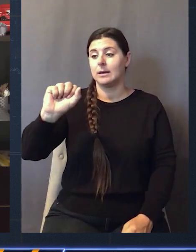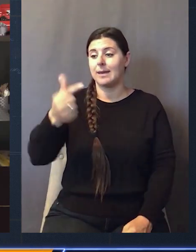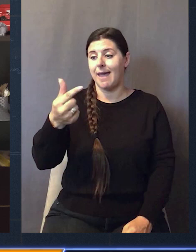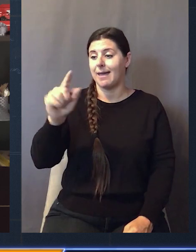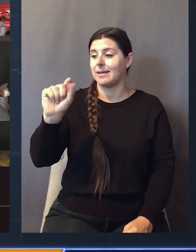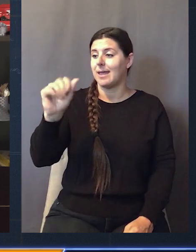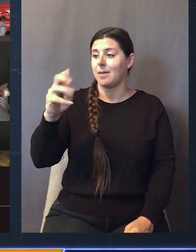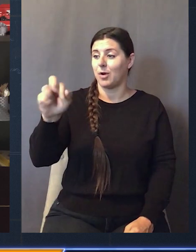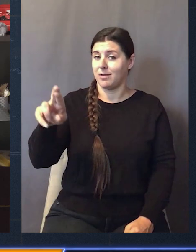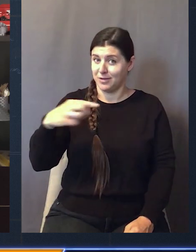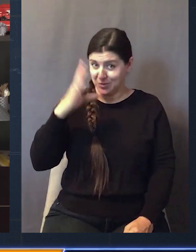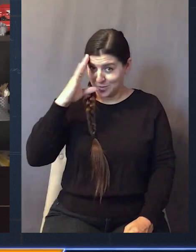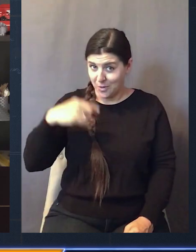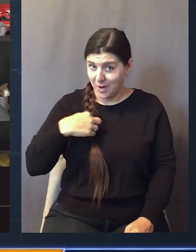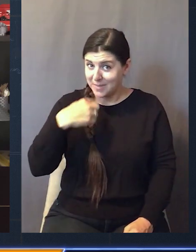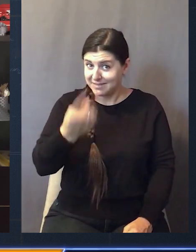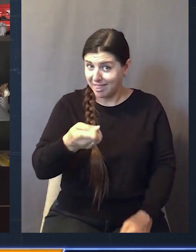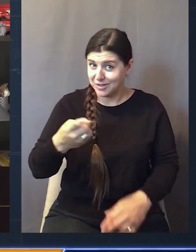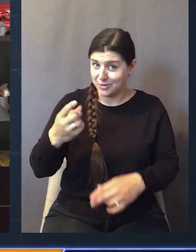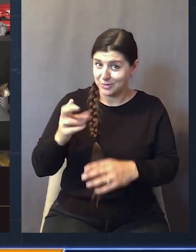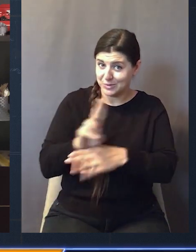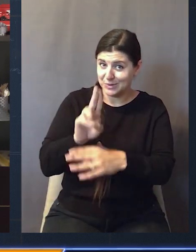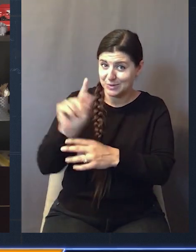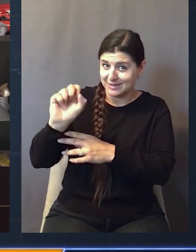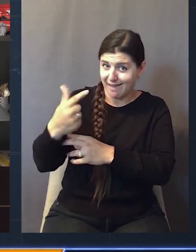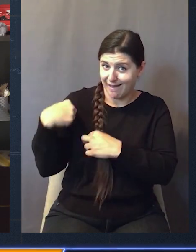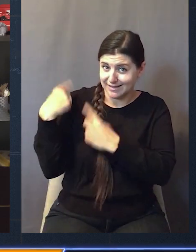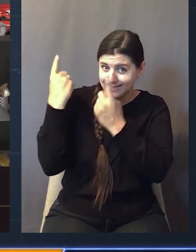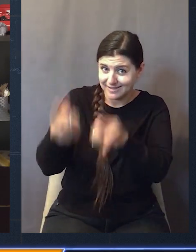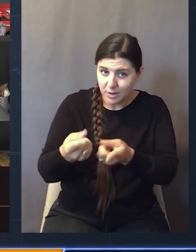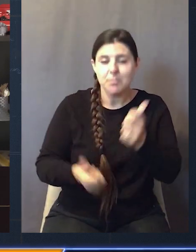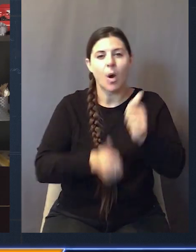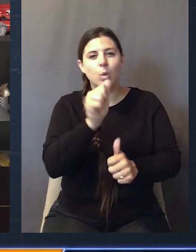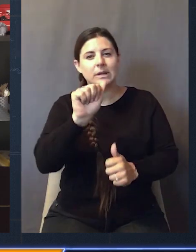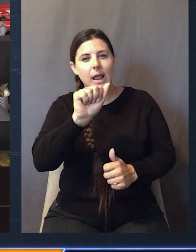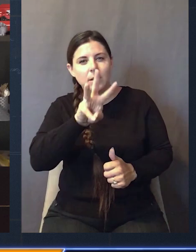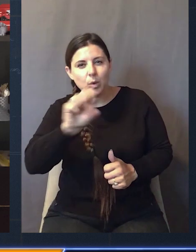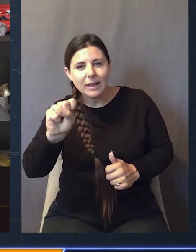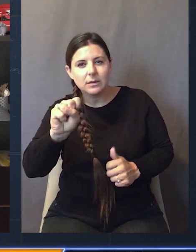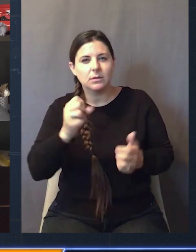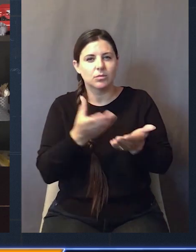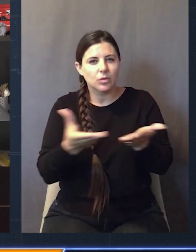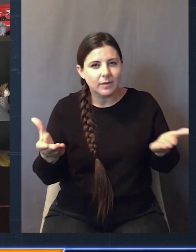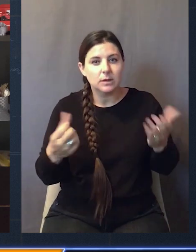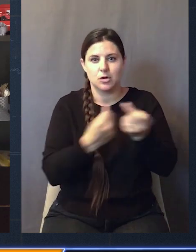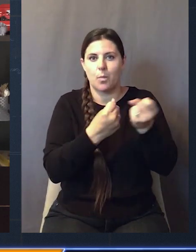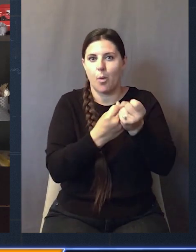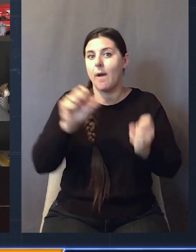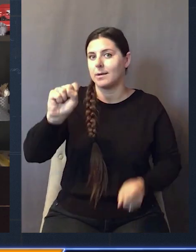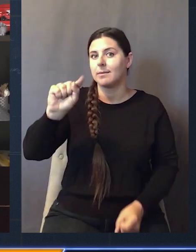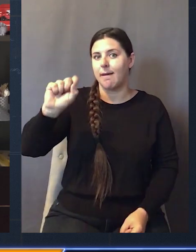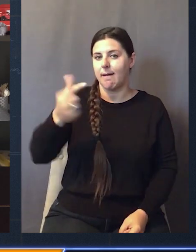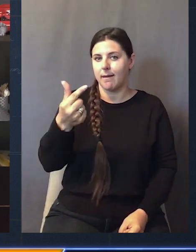for. Finally, a really cool thing called the tag tamer. I know I've been telling you about using tags for several years and now